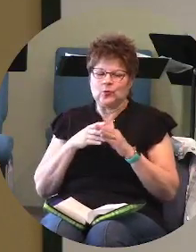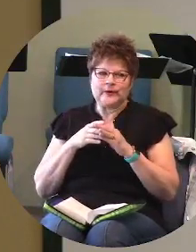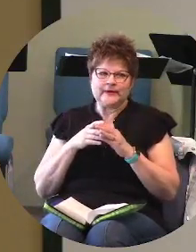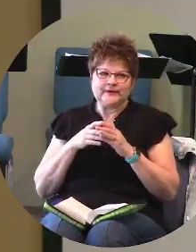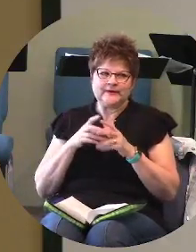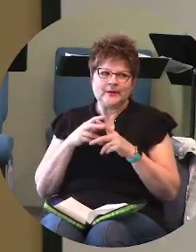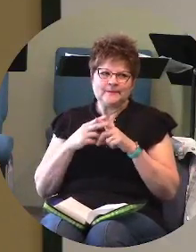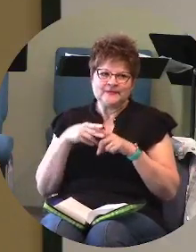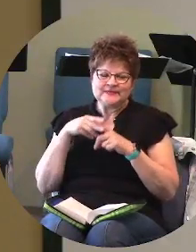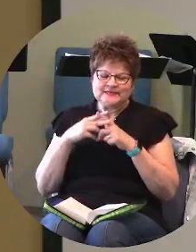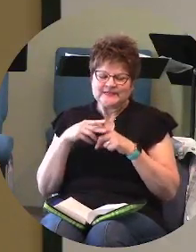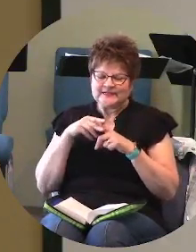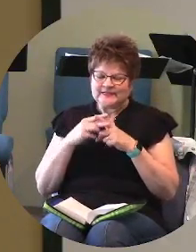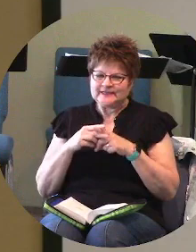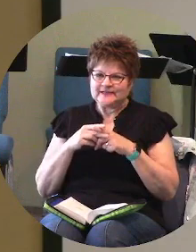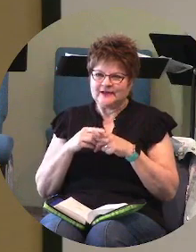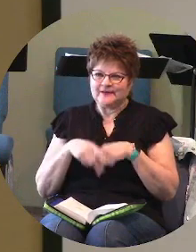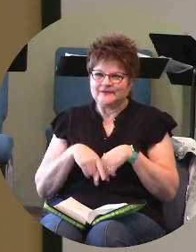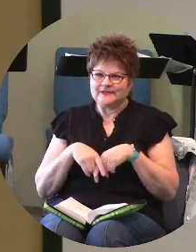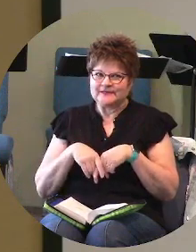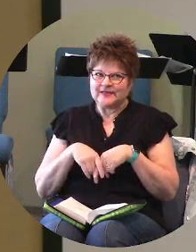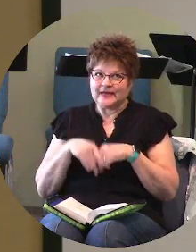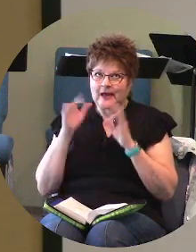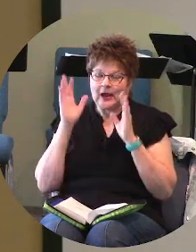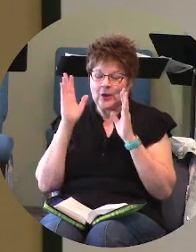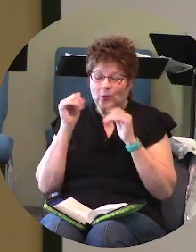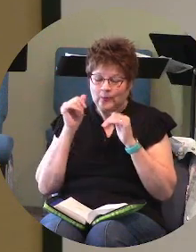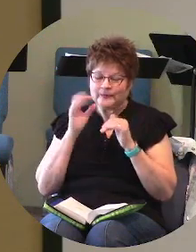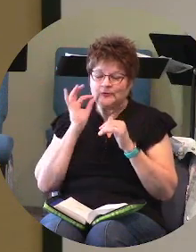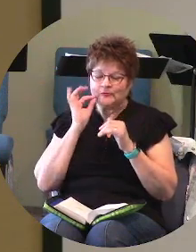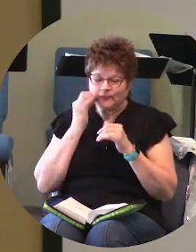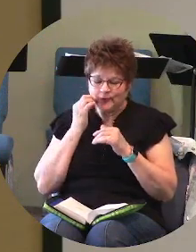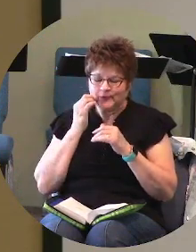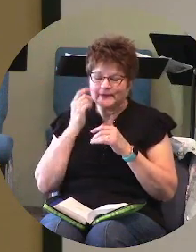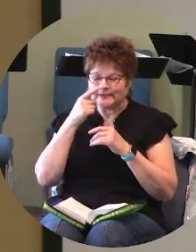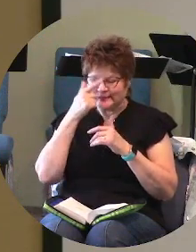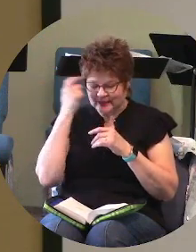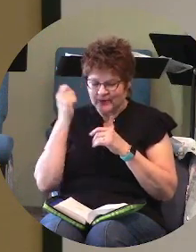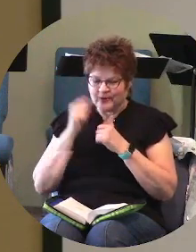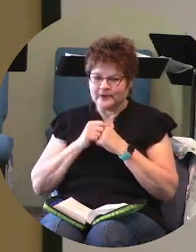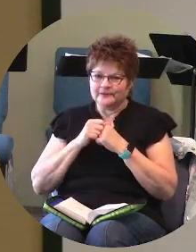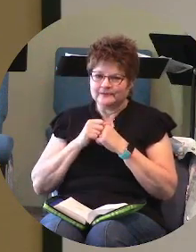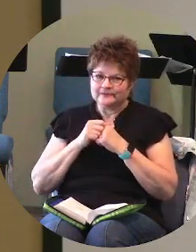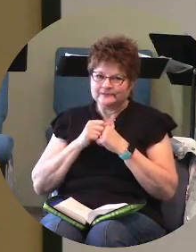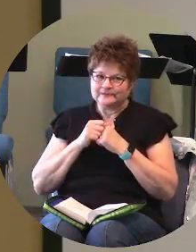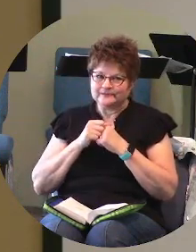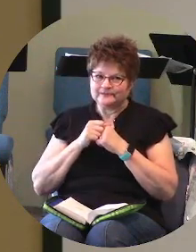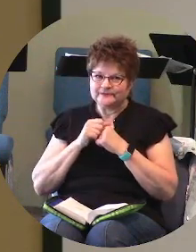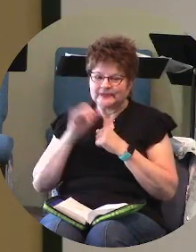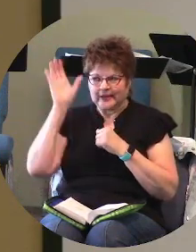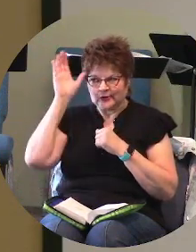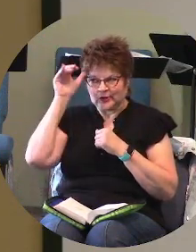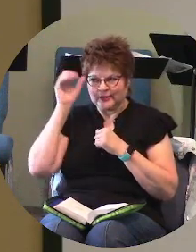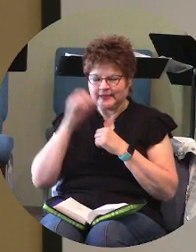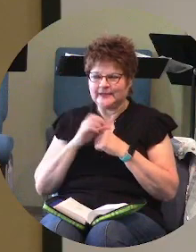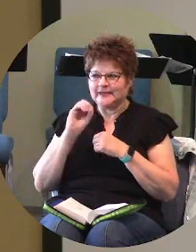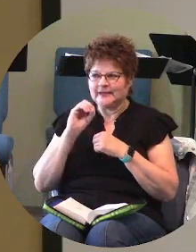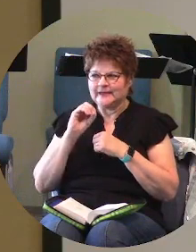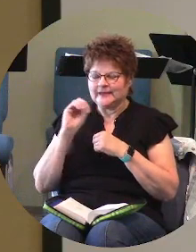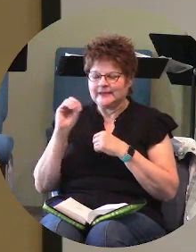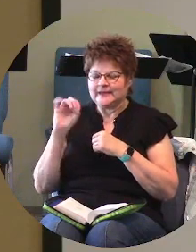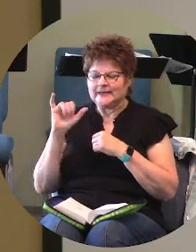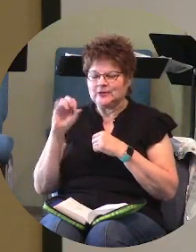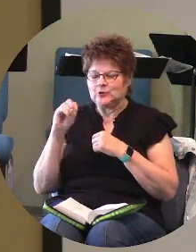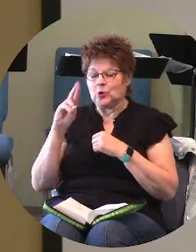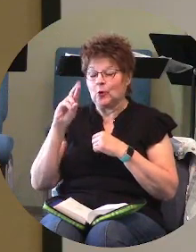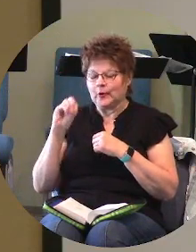summer e-or e-or-or but god says you know it's gonna be what it's gonna be